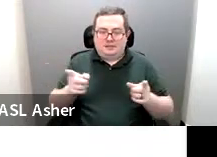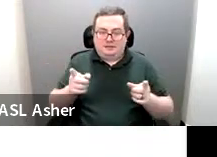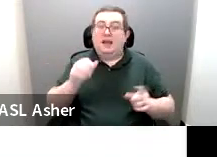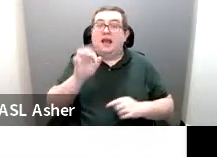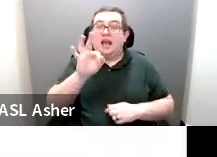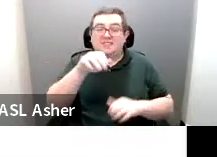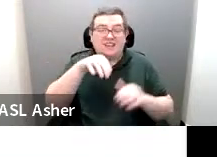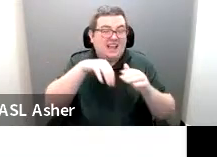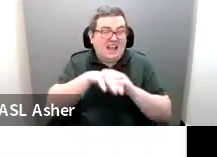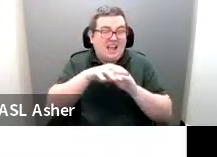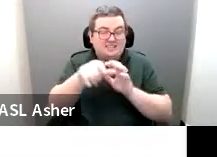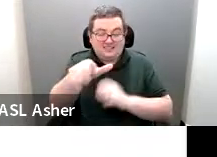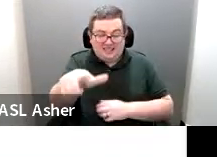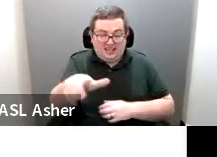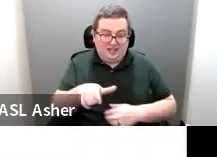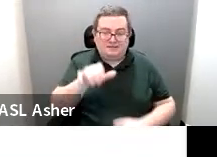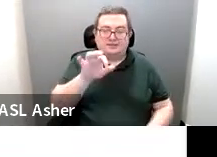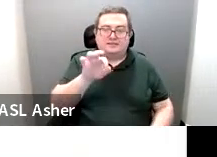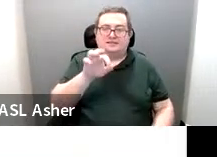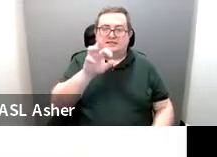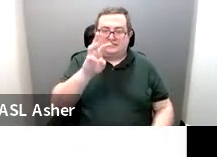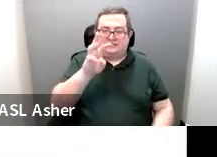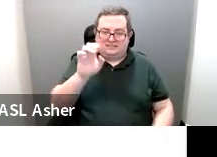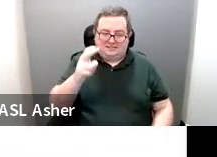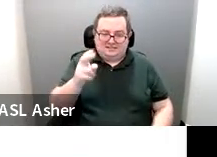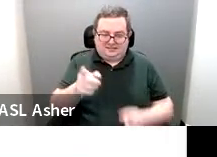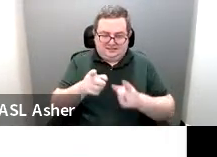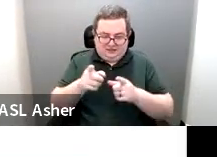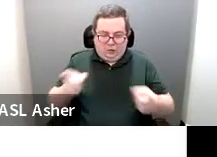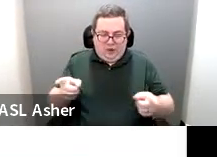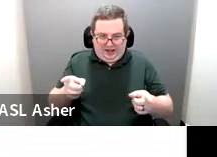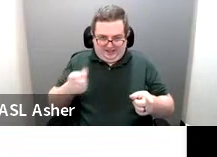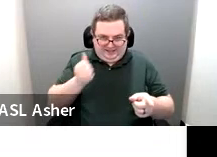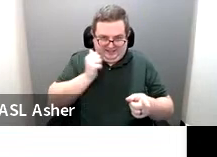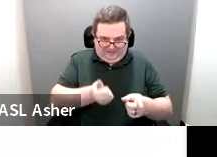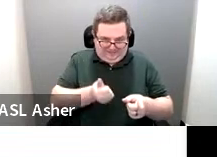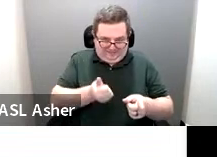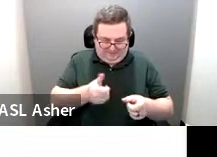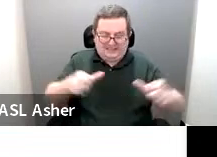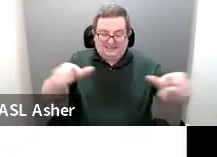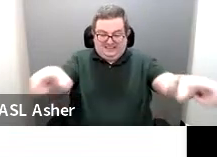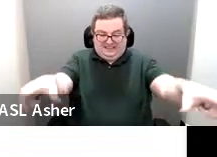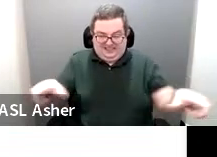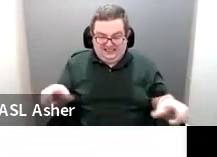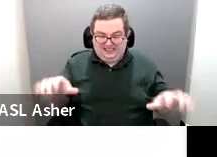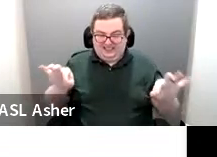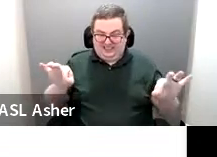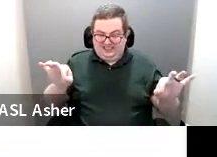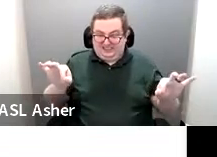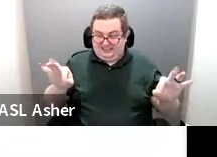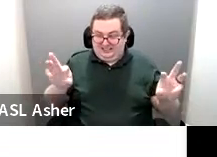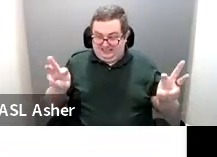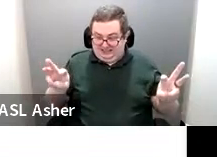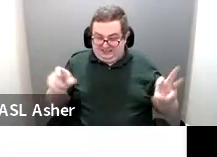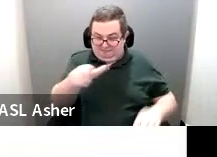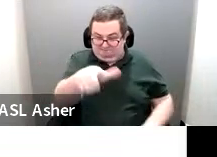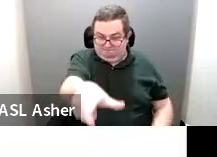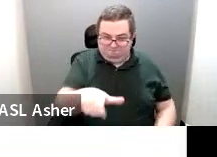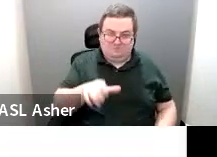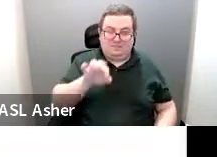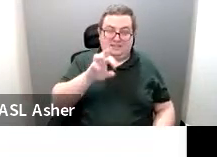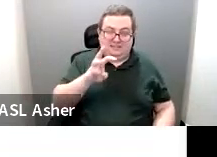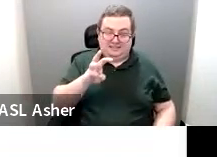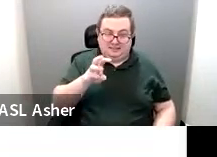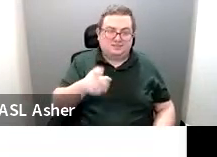the access aisle is 96 inches wide minimum. So you can see on the left here we have our standard